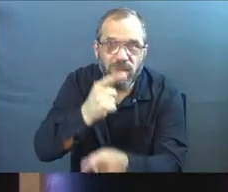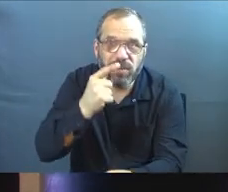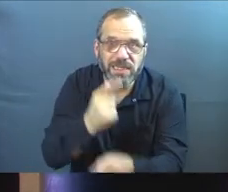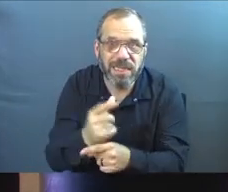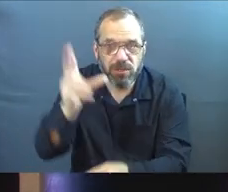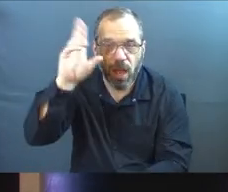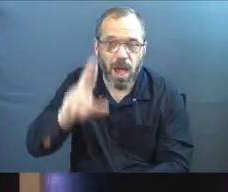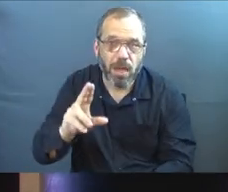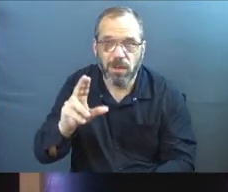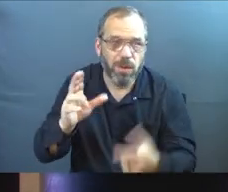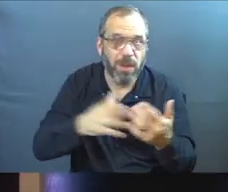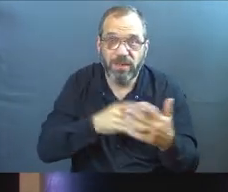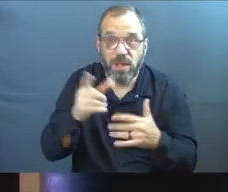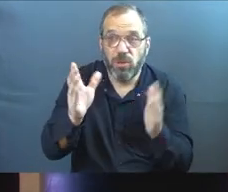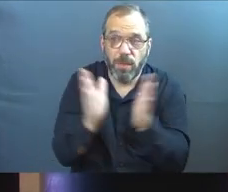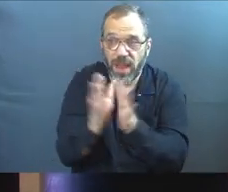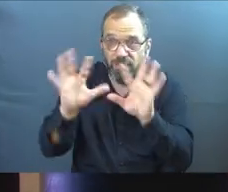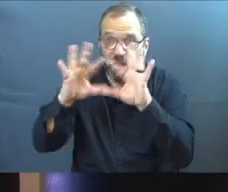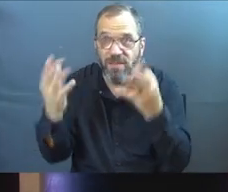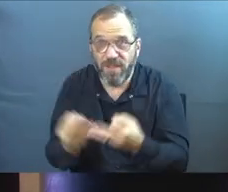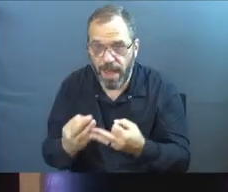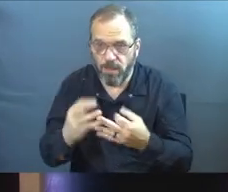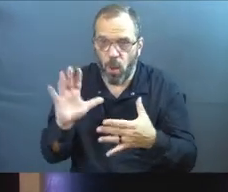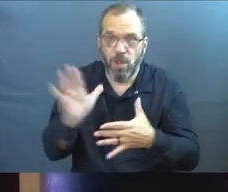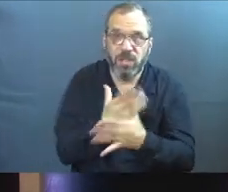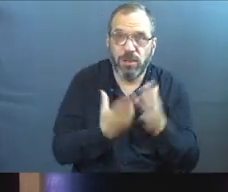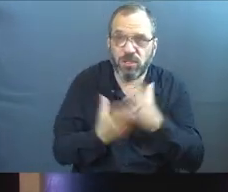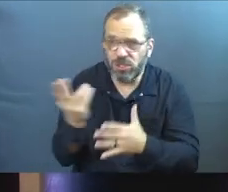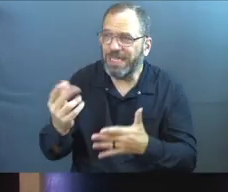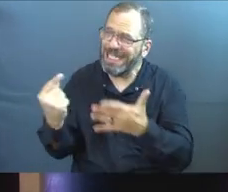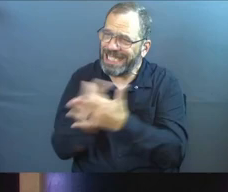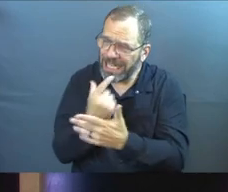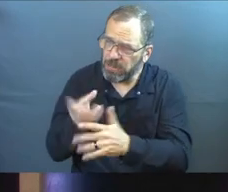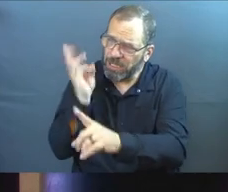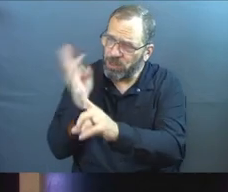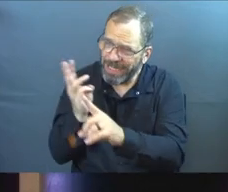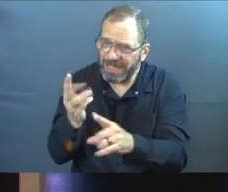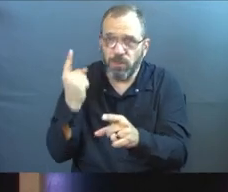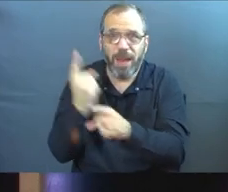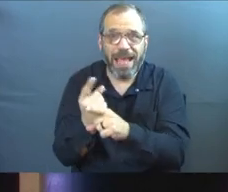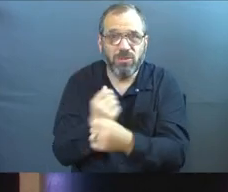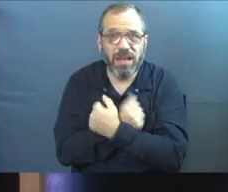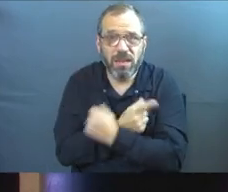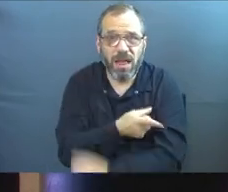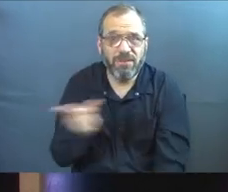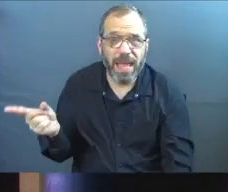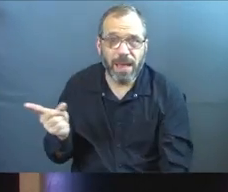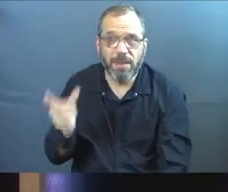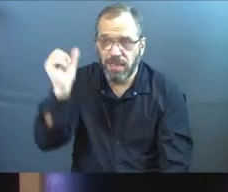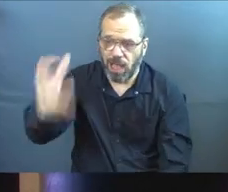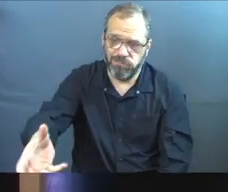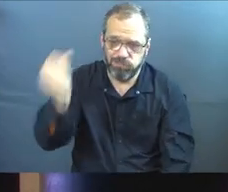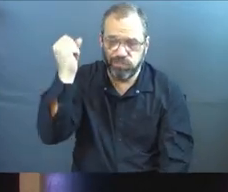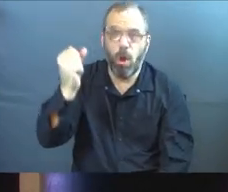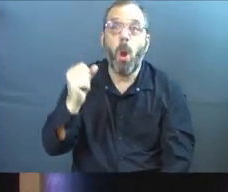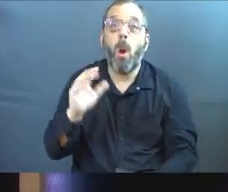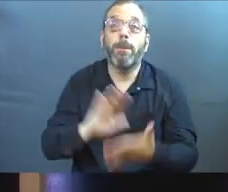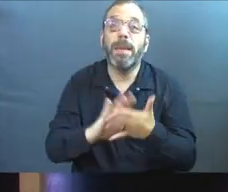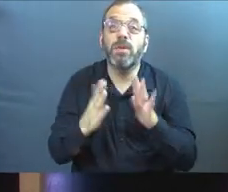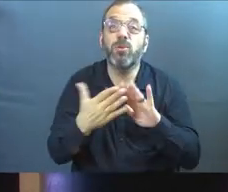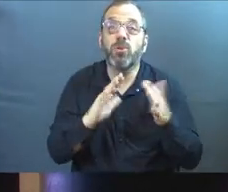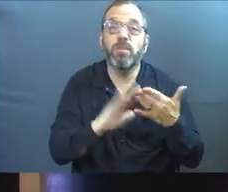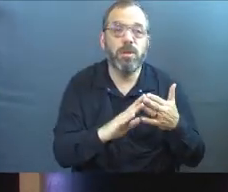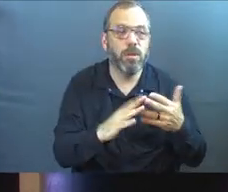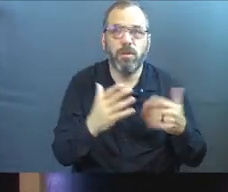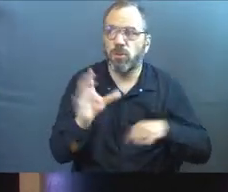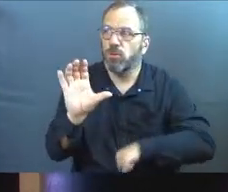might be praying for, might be sharing the truth with and trying to love. Amen? You got some people in your community,